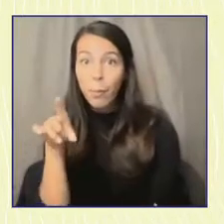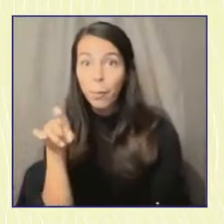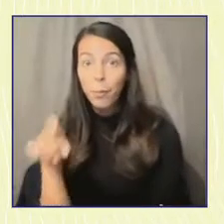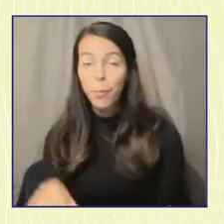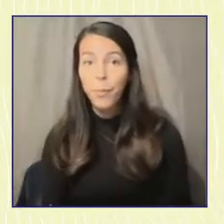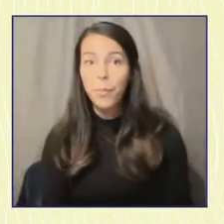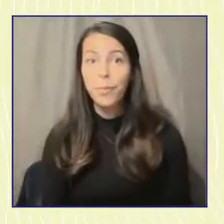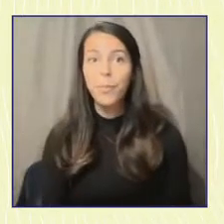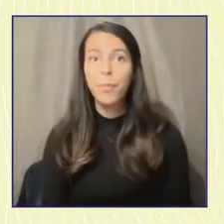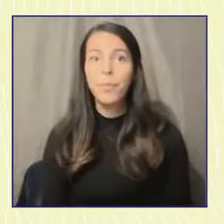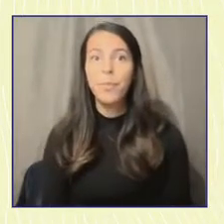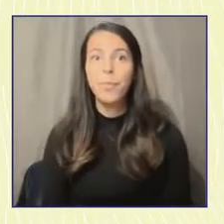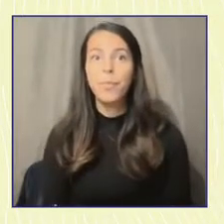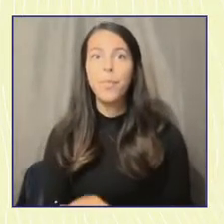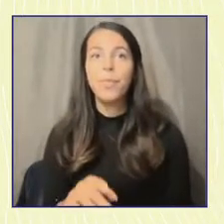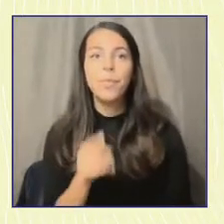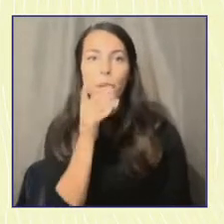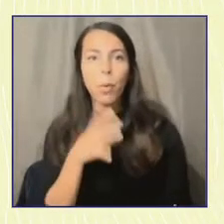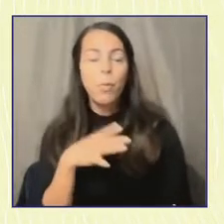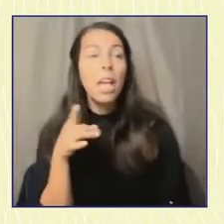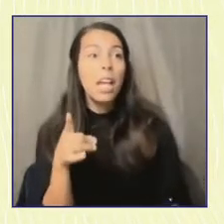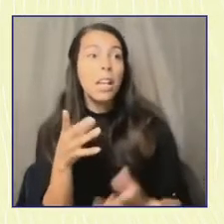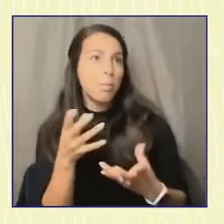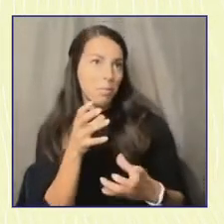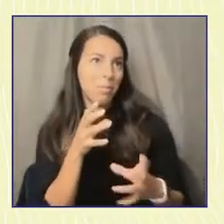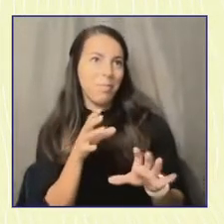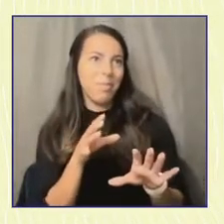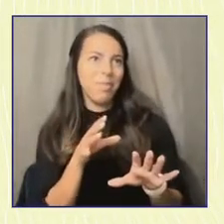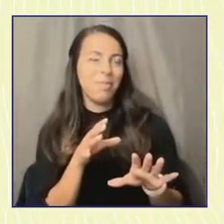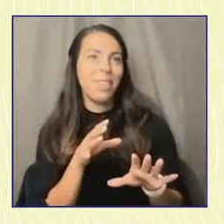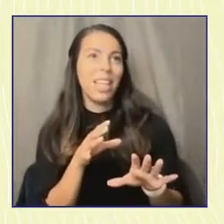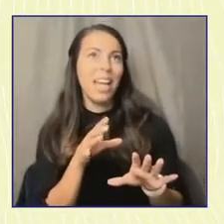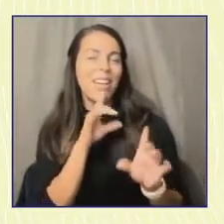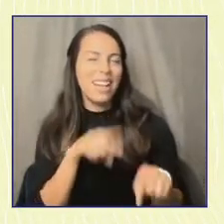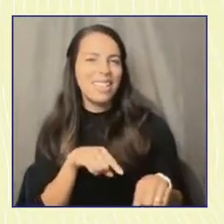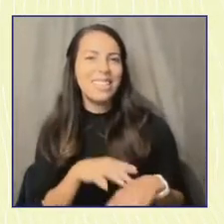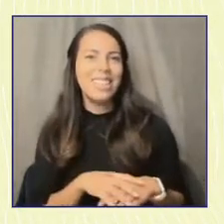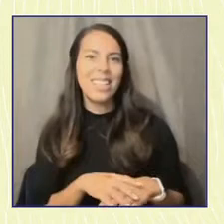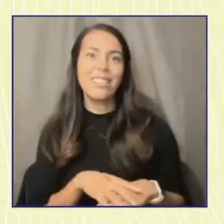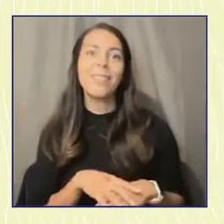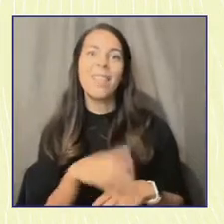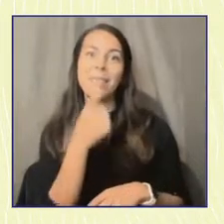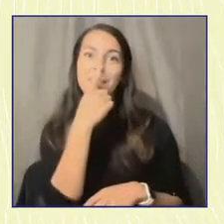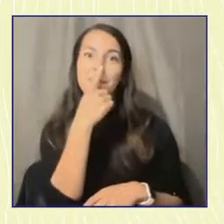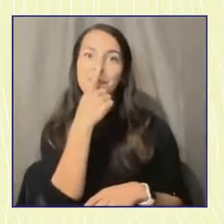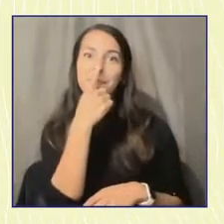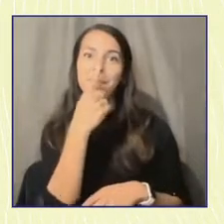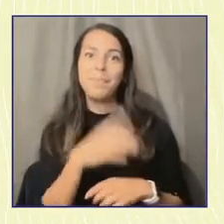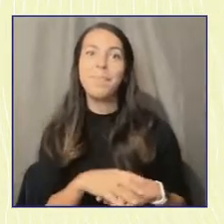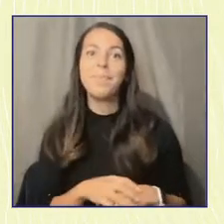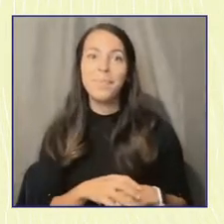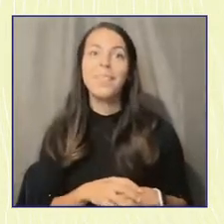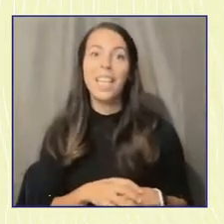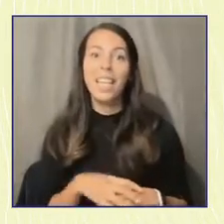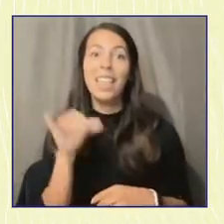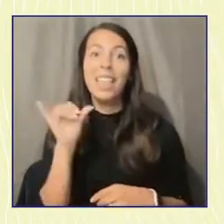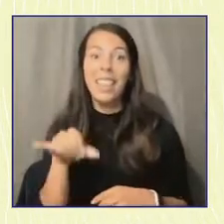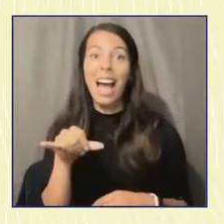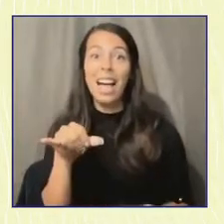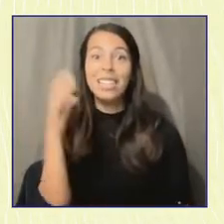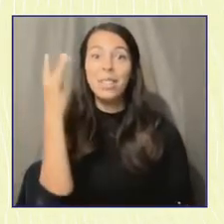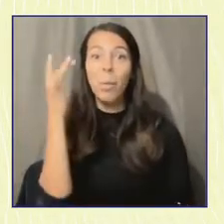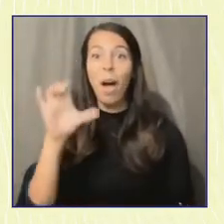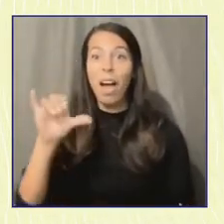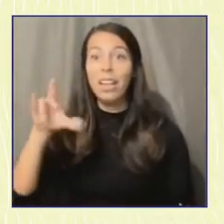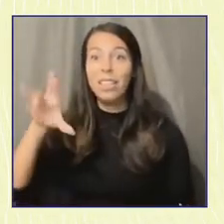Well, just want to jump in here and say that this is so on point because this illustrates why a Circle Growing Voters framework